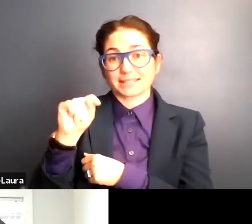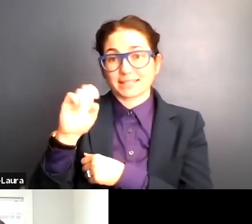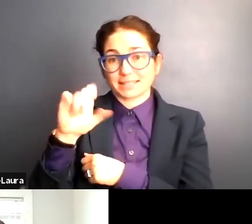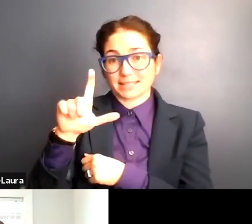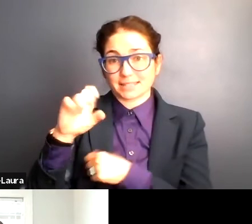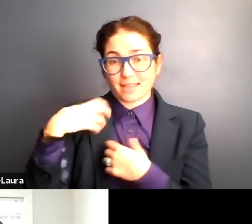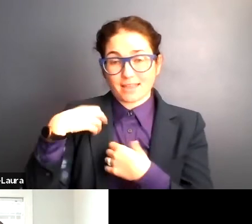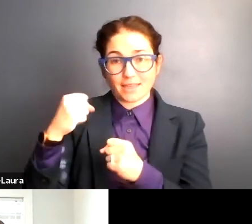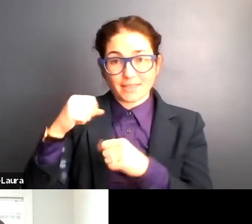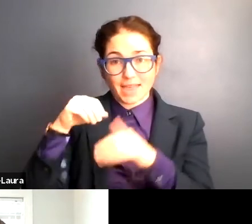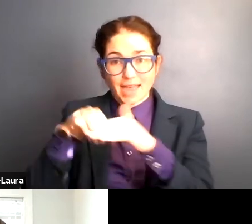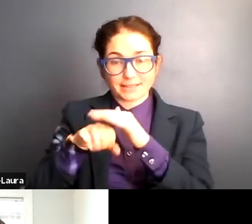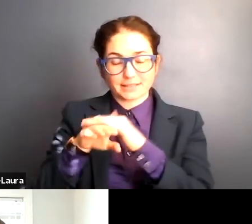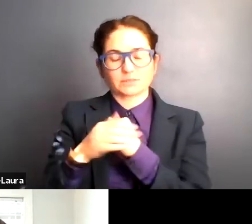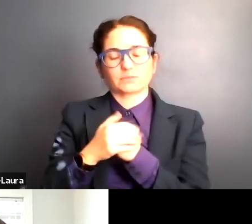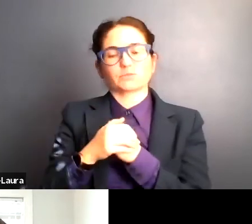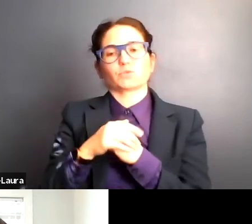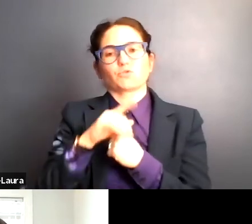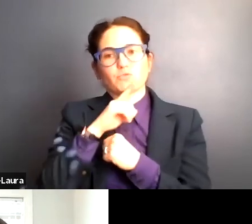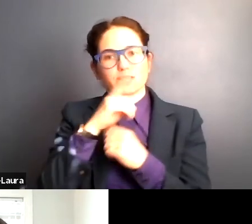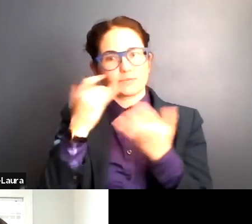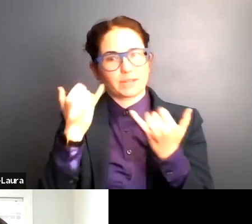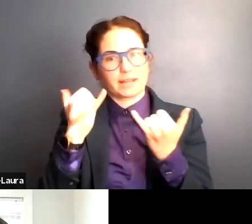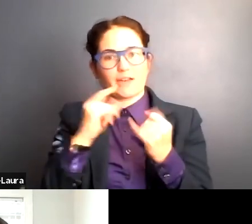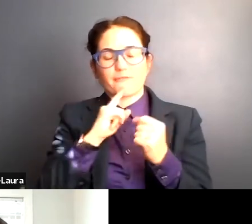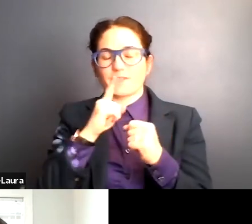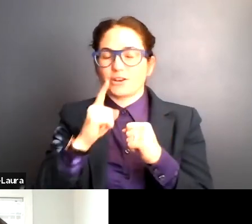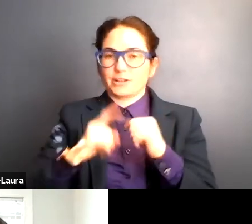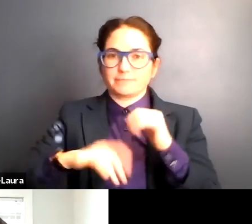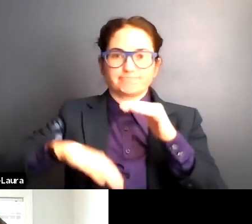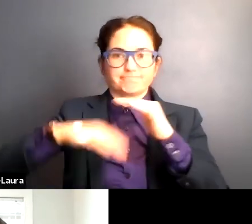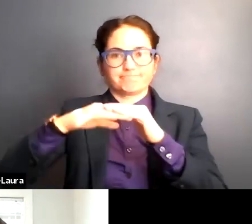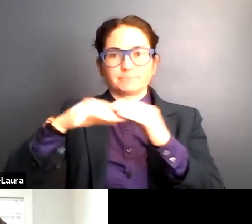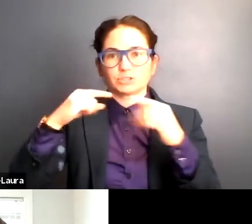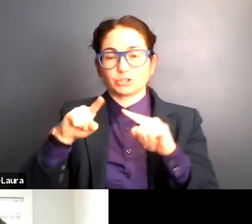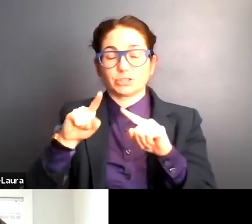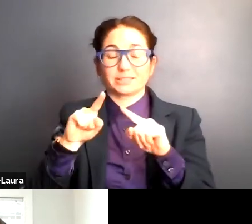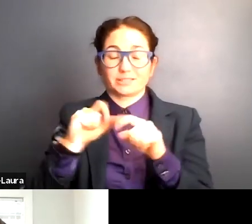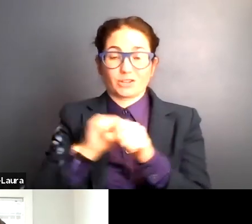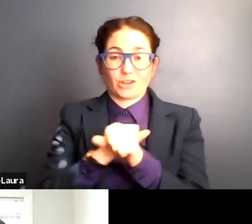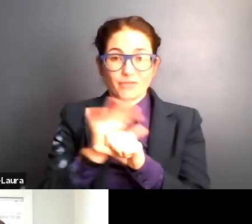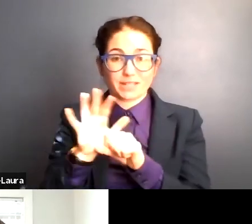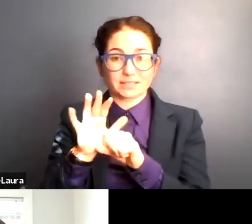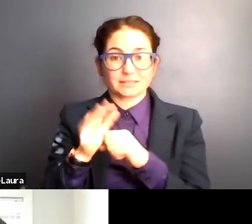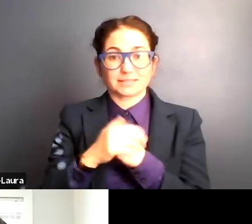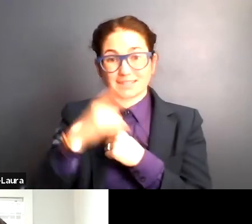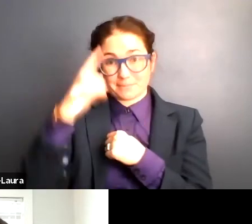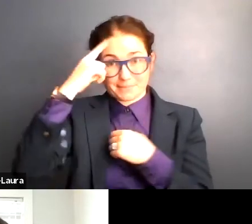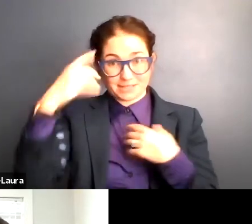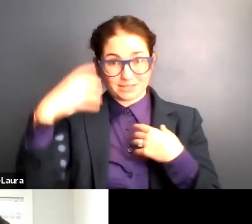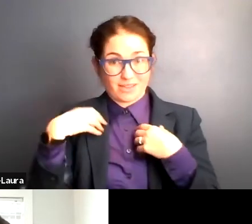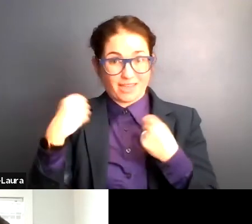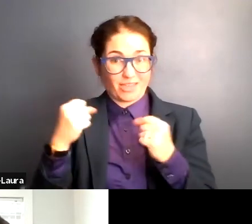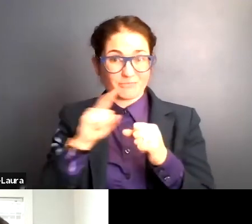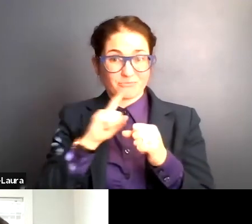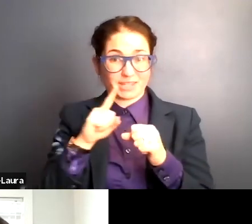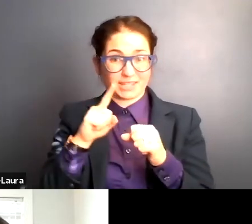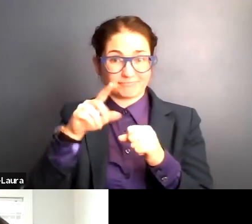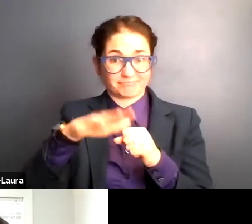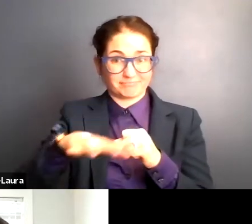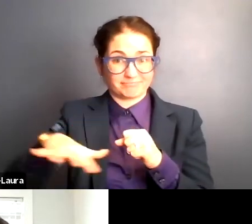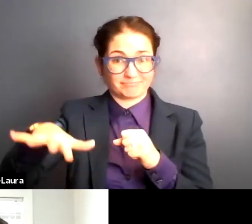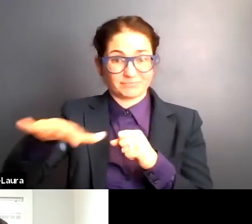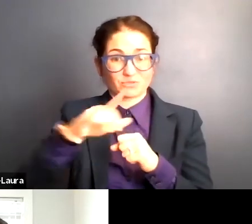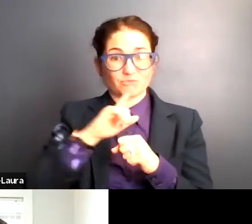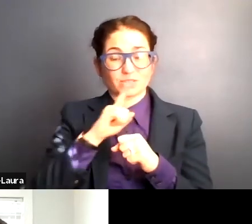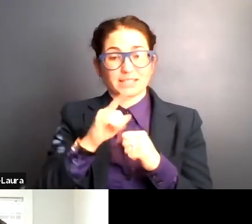is at an all-time high during COVID and mental health across the board has been